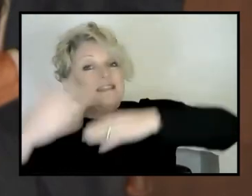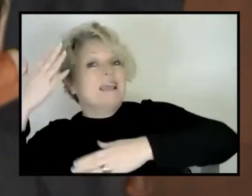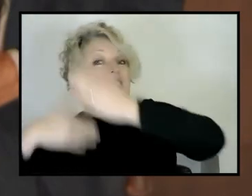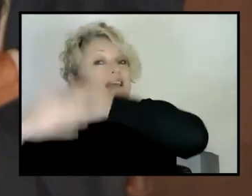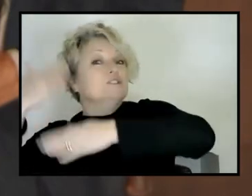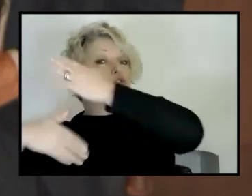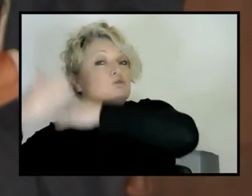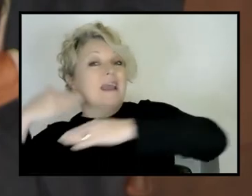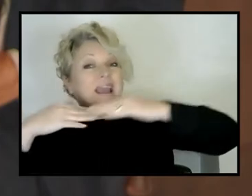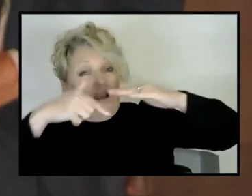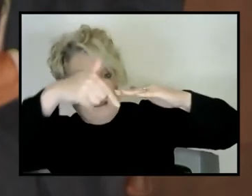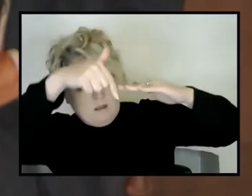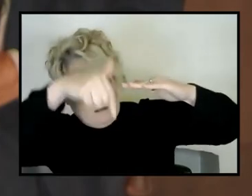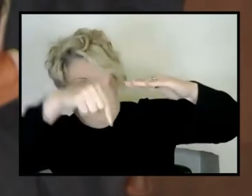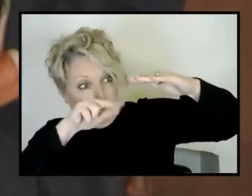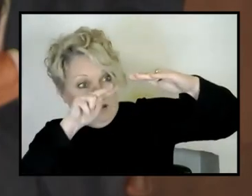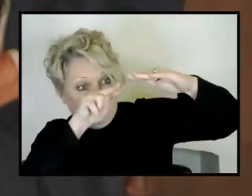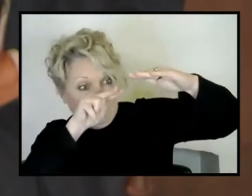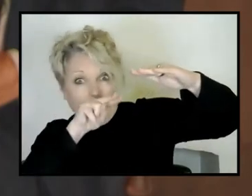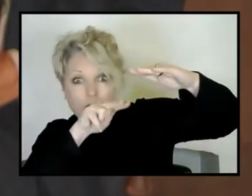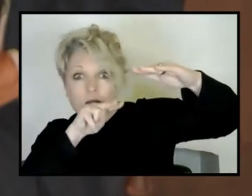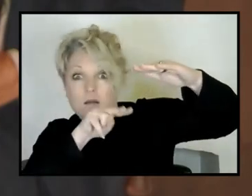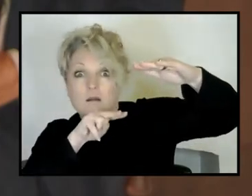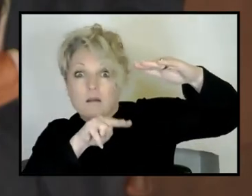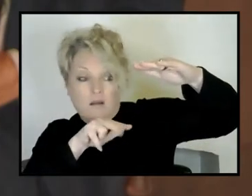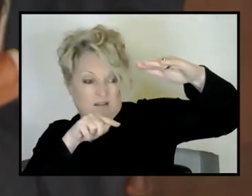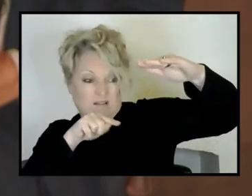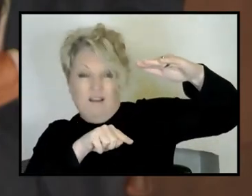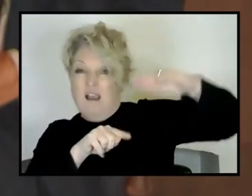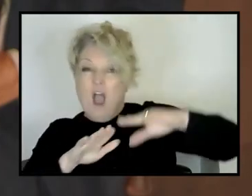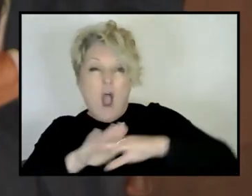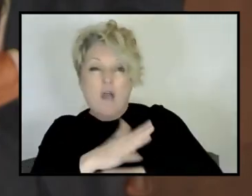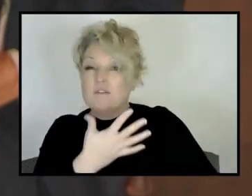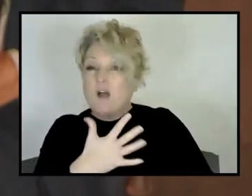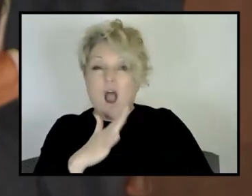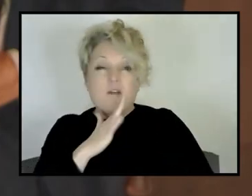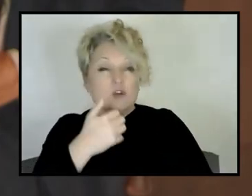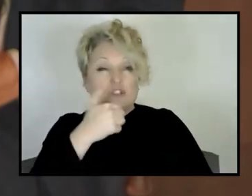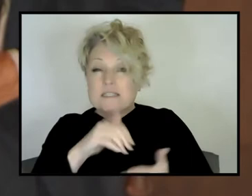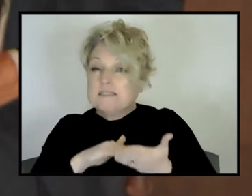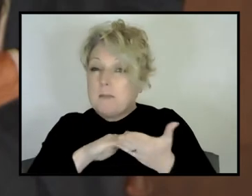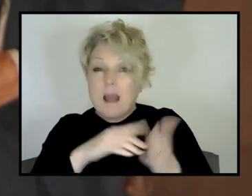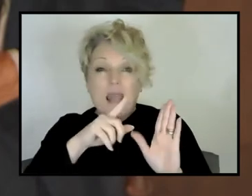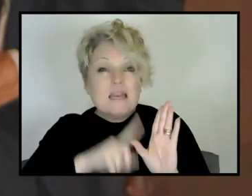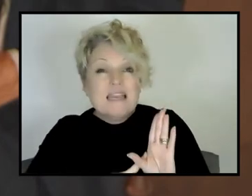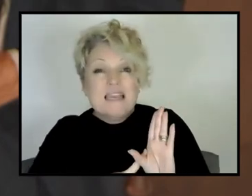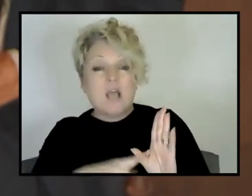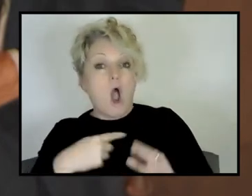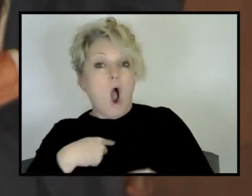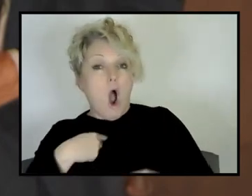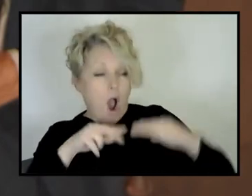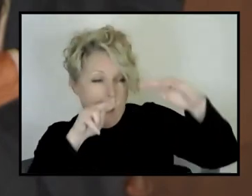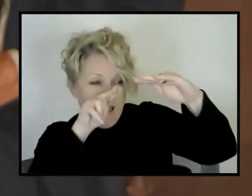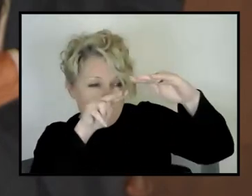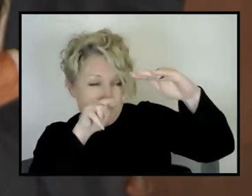are older than about 560 million years. And the rocks that I was looking at at the time were about 1.7 billion